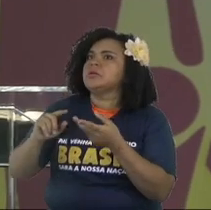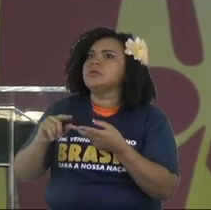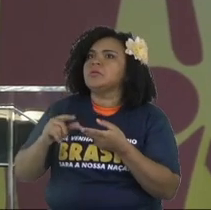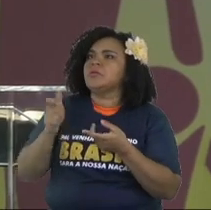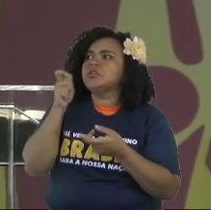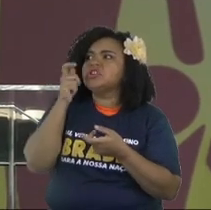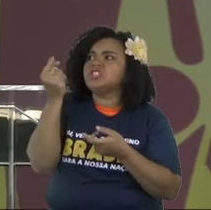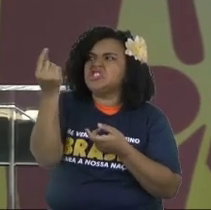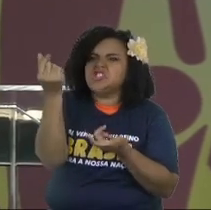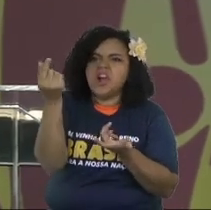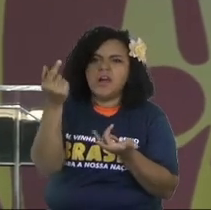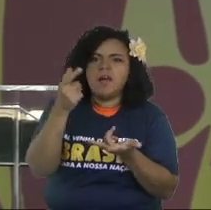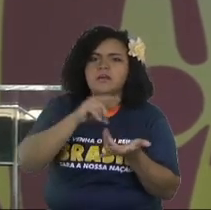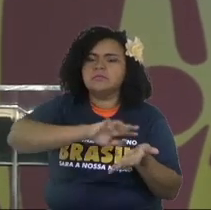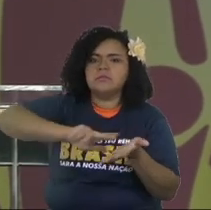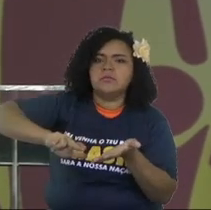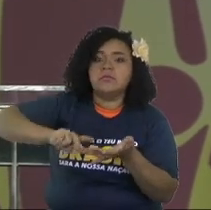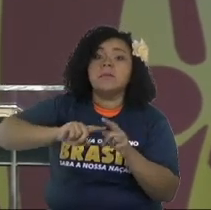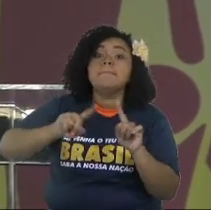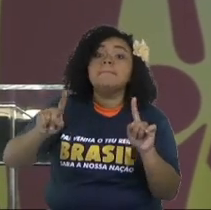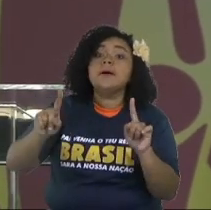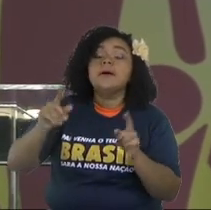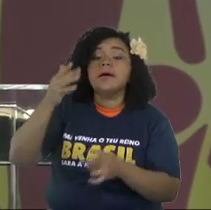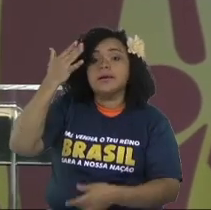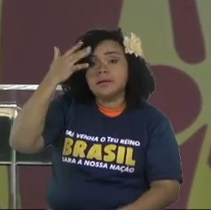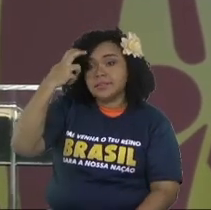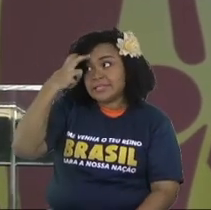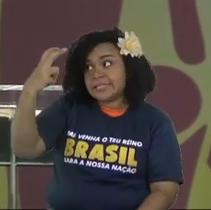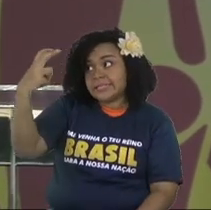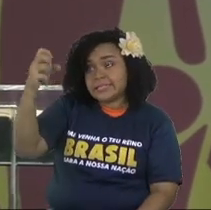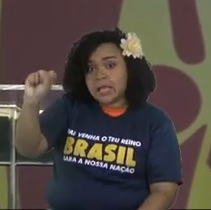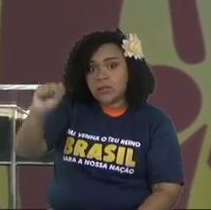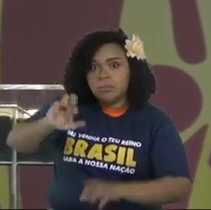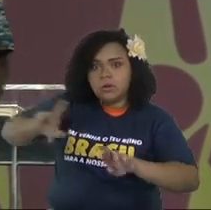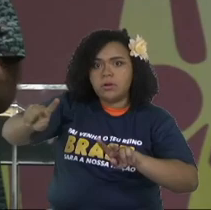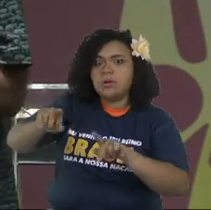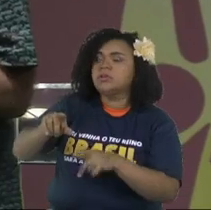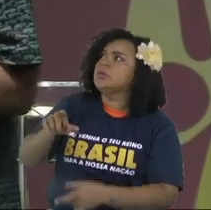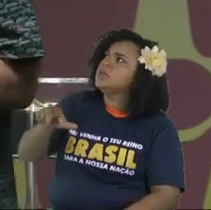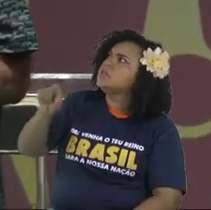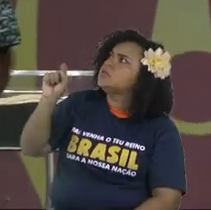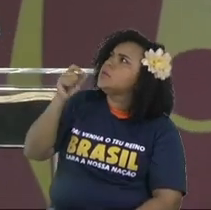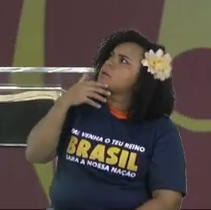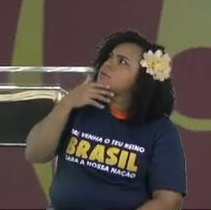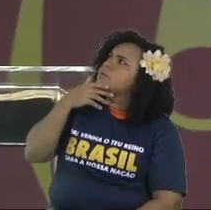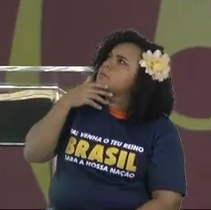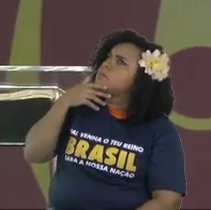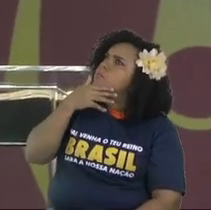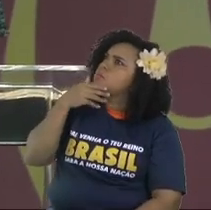be asked whatever. What did he ask? wisdom and discernment.